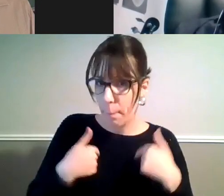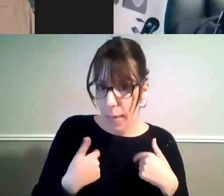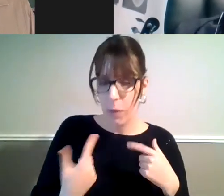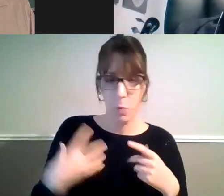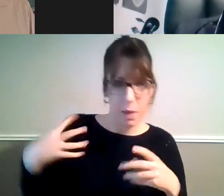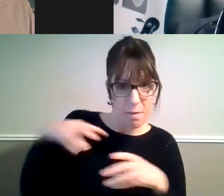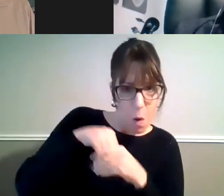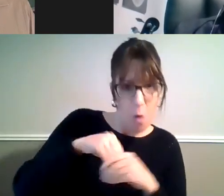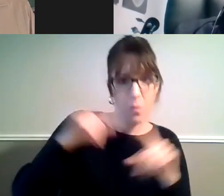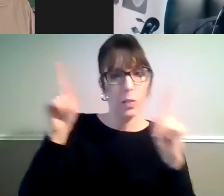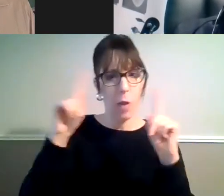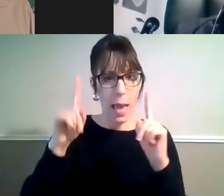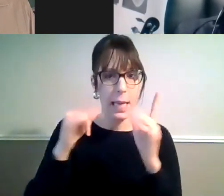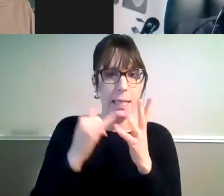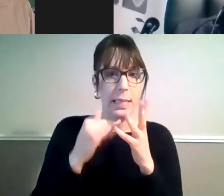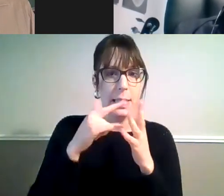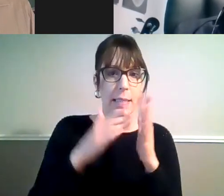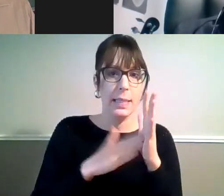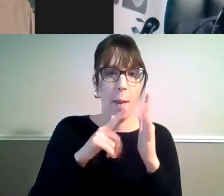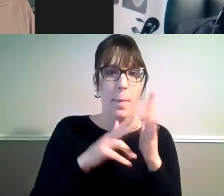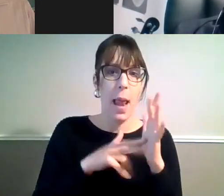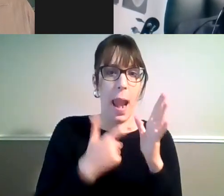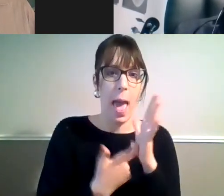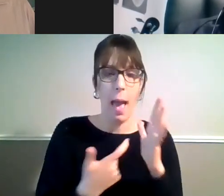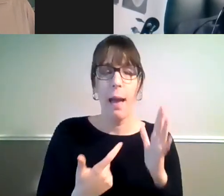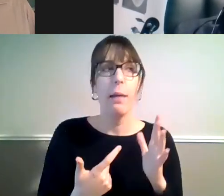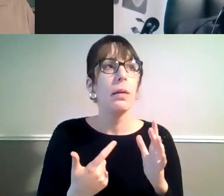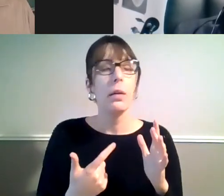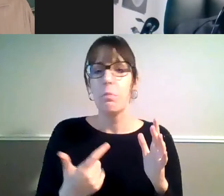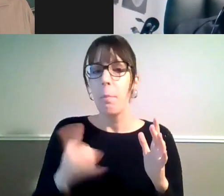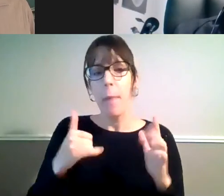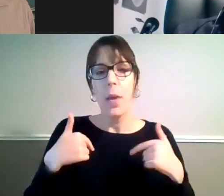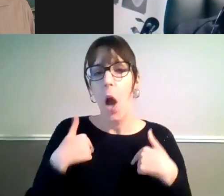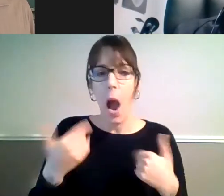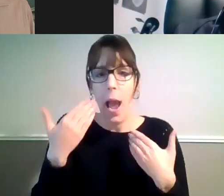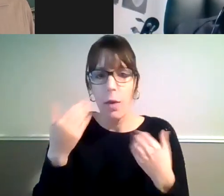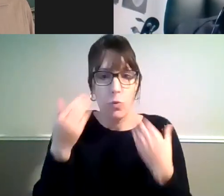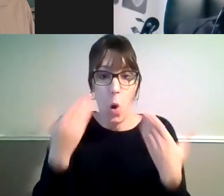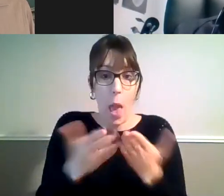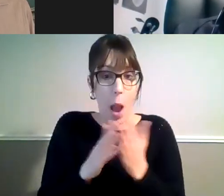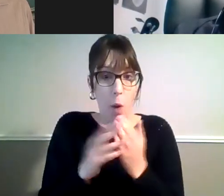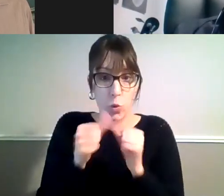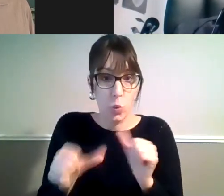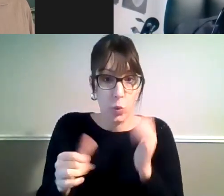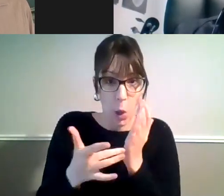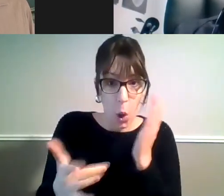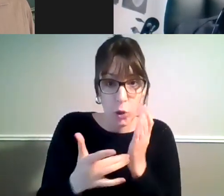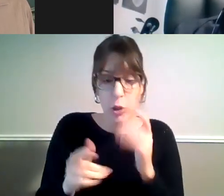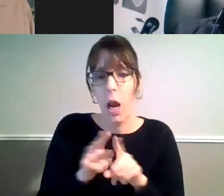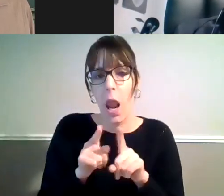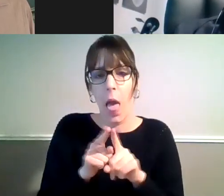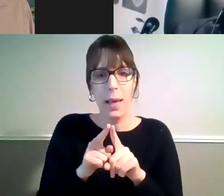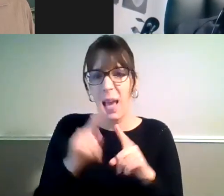join the seminar because I'm not a big technology user, so I can't access all the links and